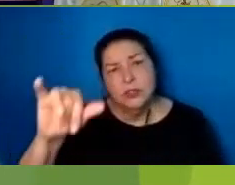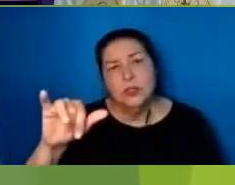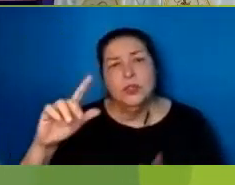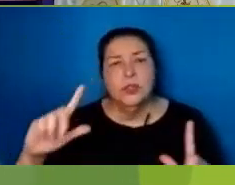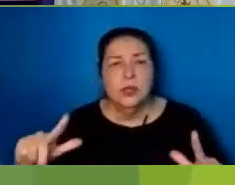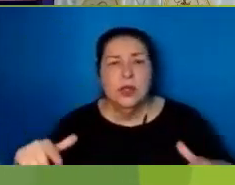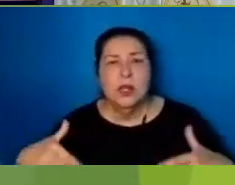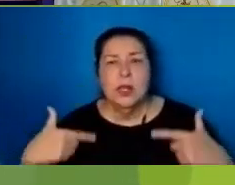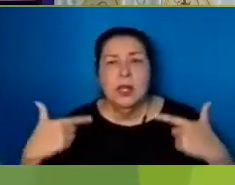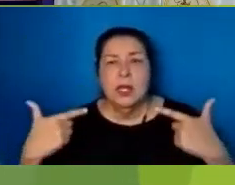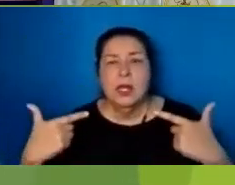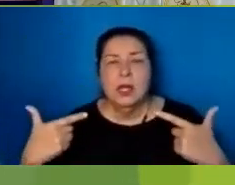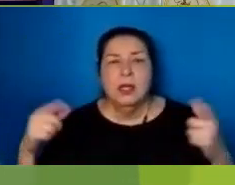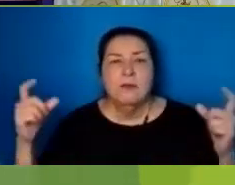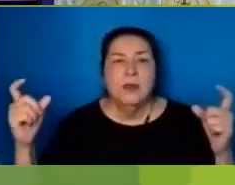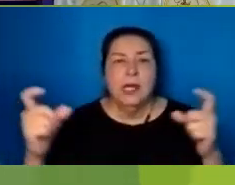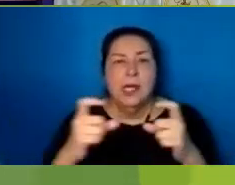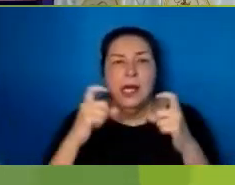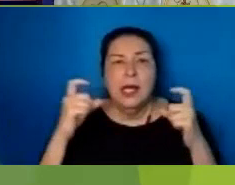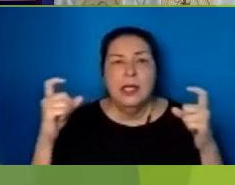eternal life